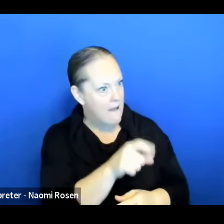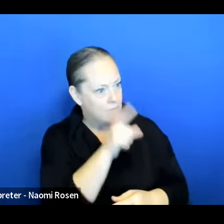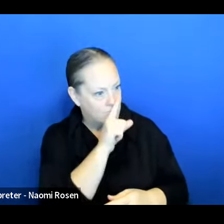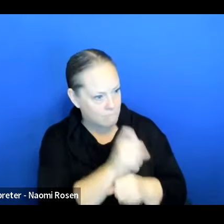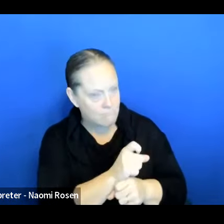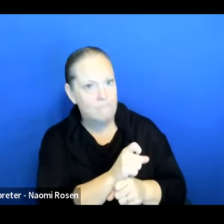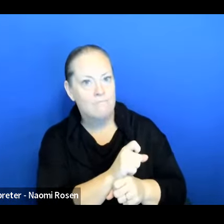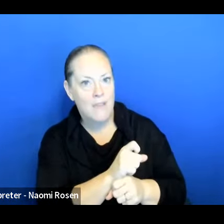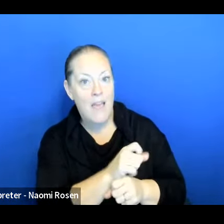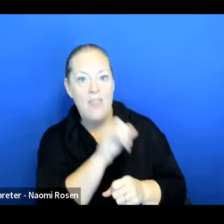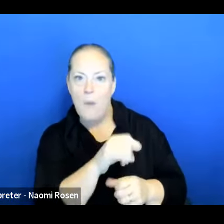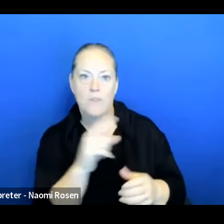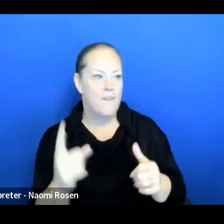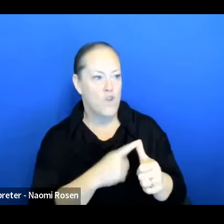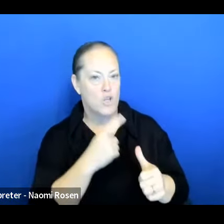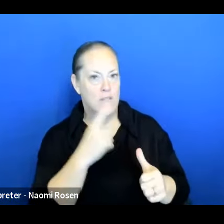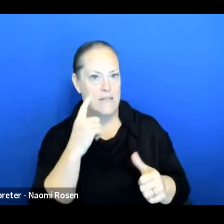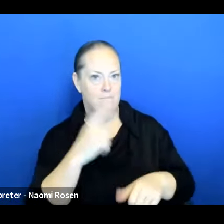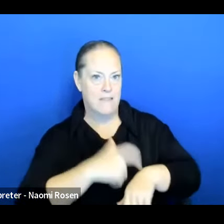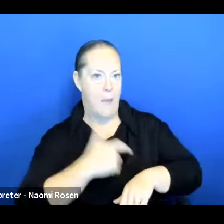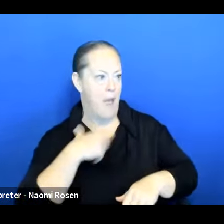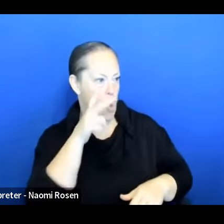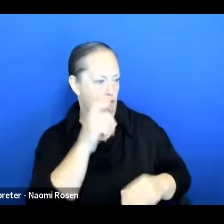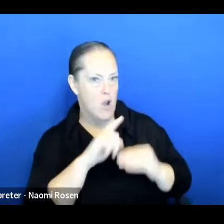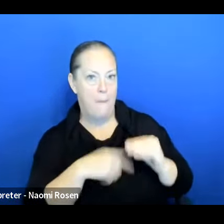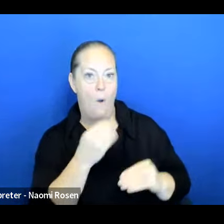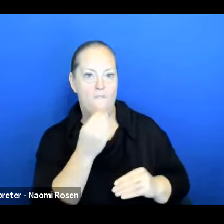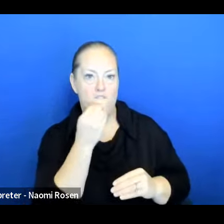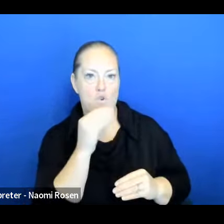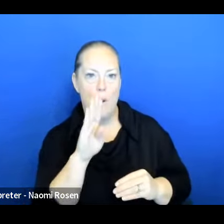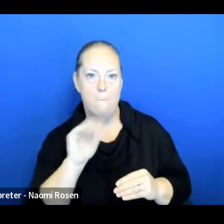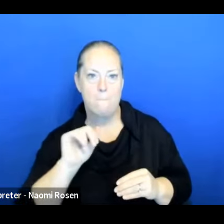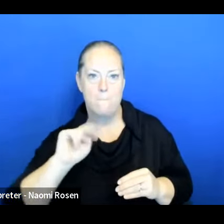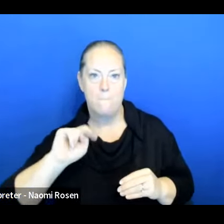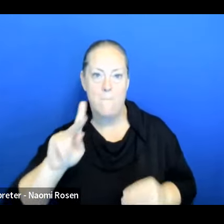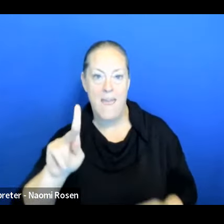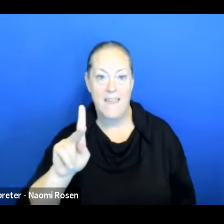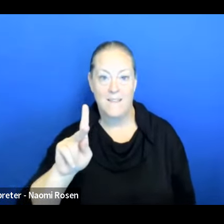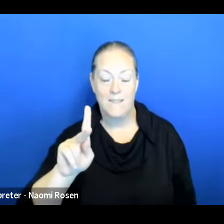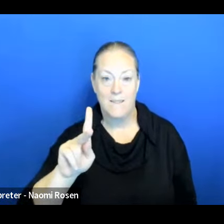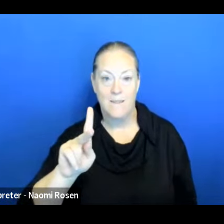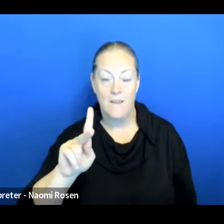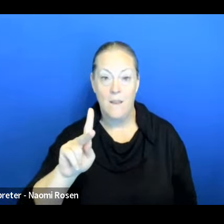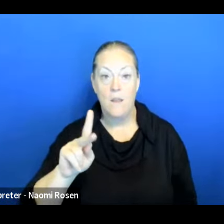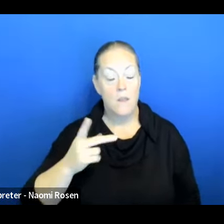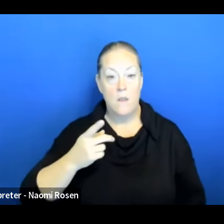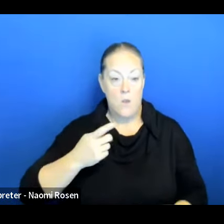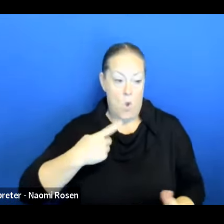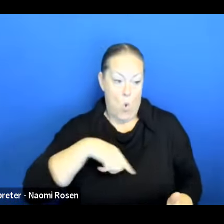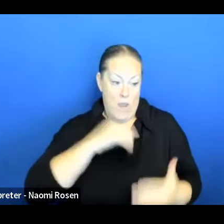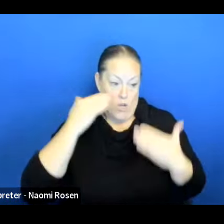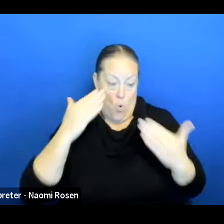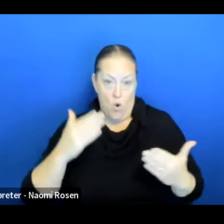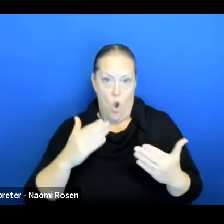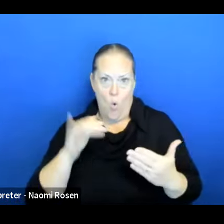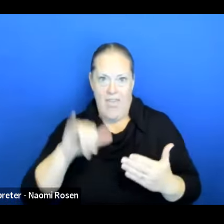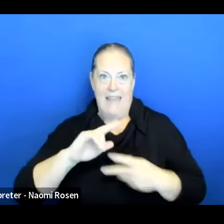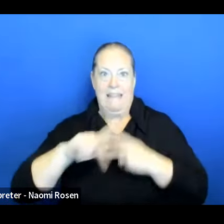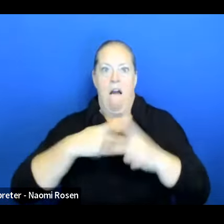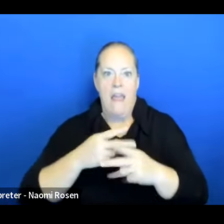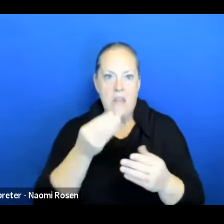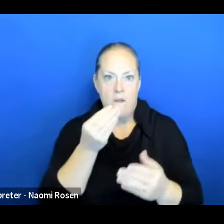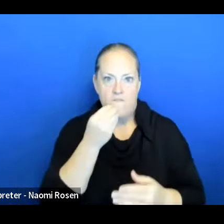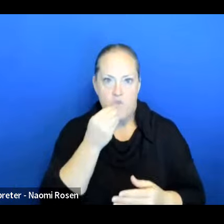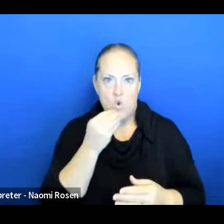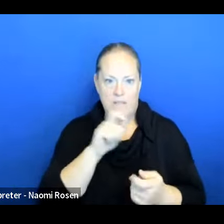about the role of food banks and sometimes getting foods that first of all, we don't know what it is, let alone how to prepare it. And so it